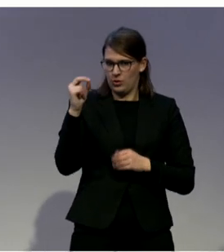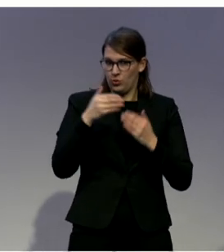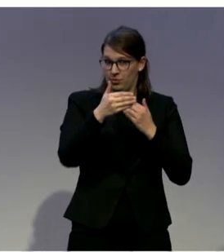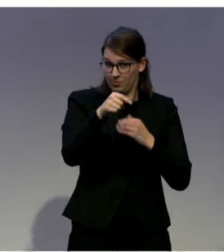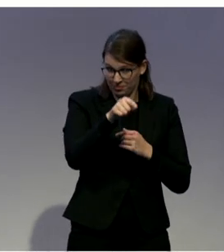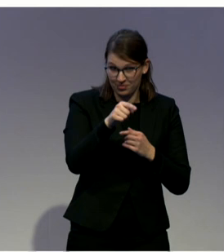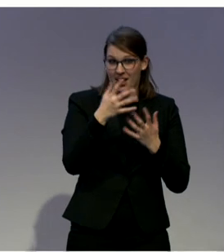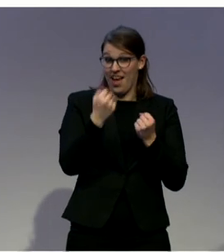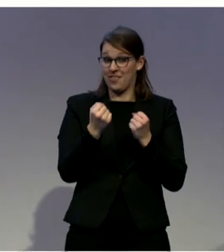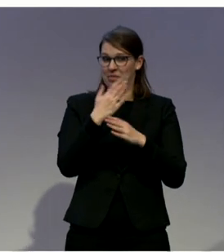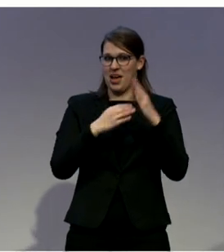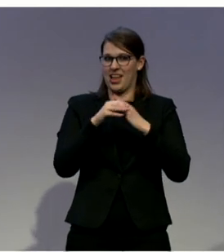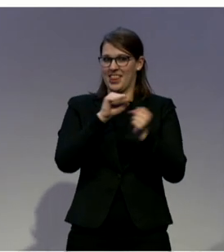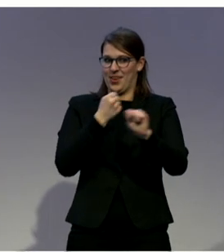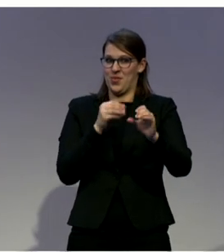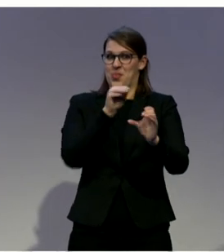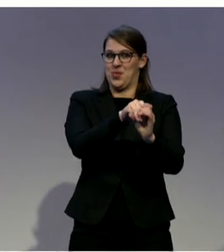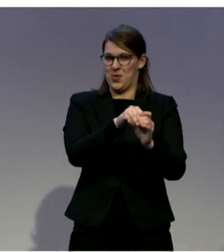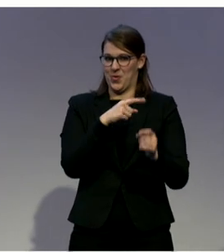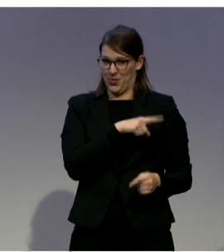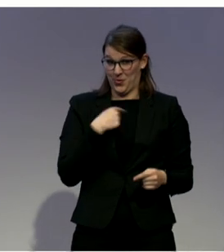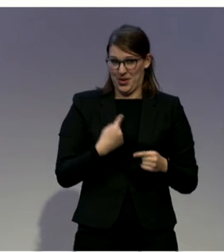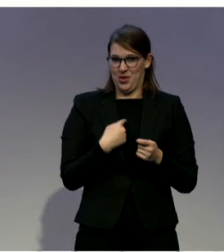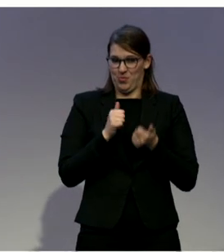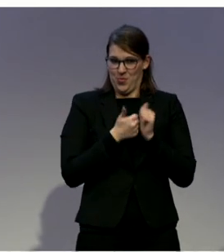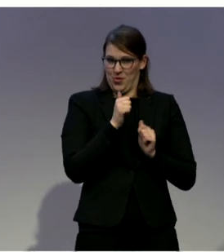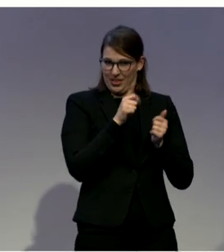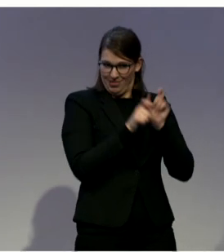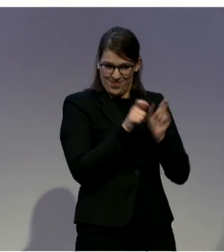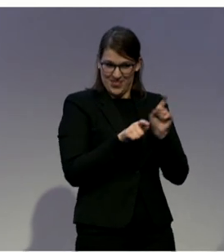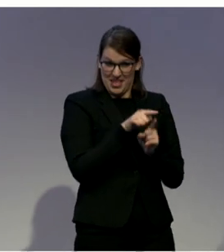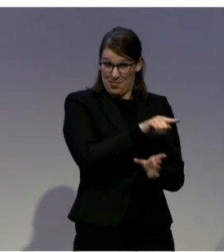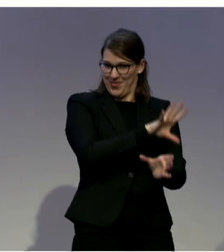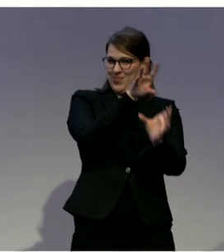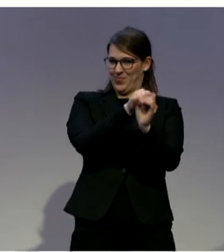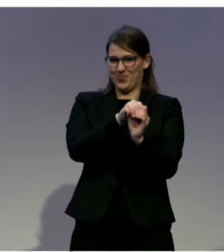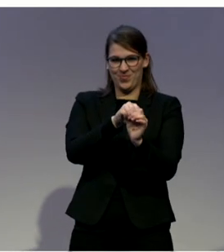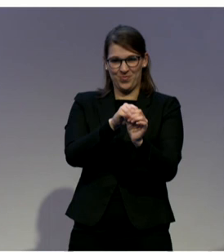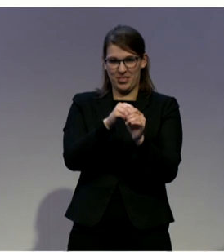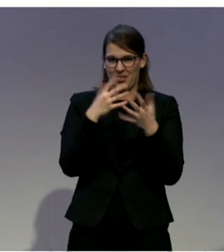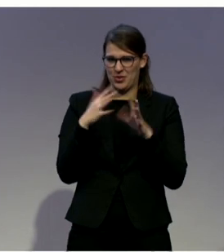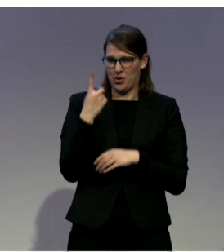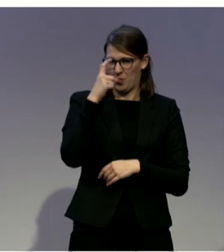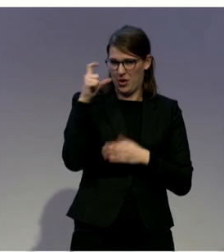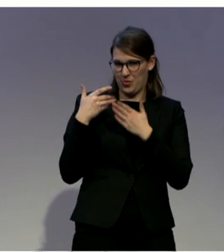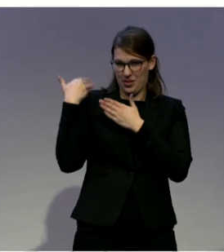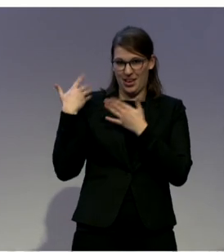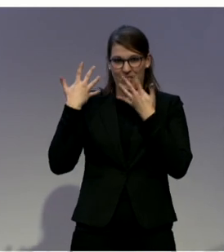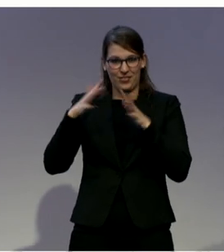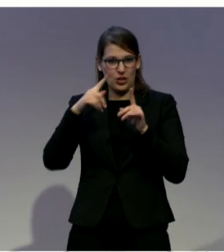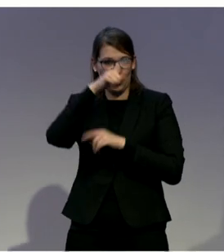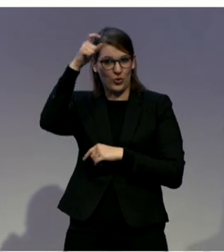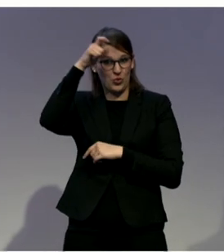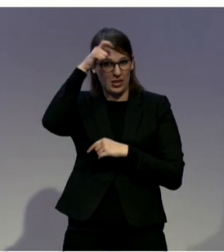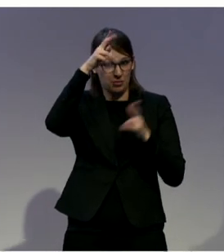also compete. And a few weeks ago, they returned from Turkey, winning fourth place for Croatia, winning